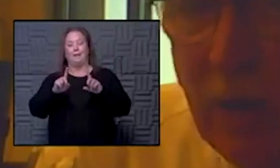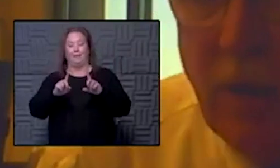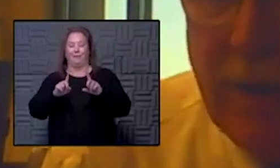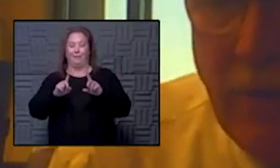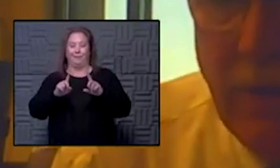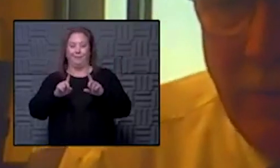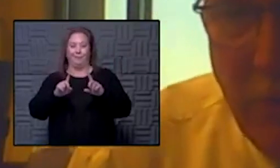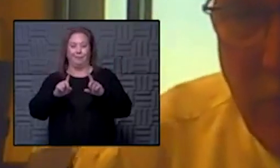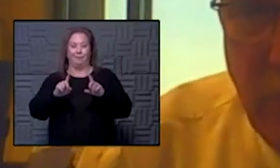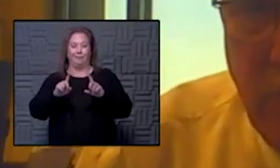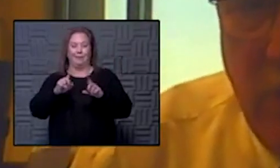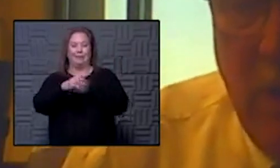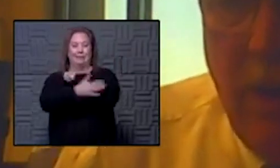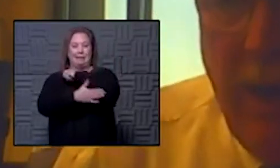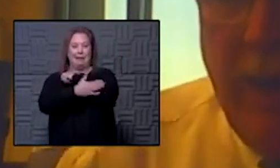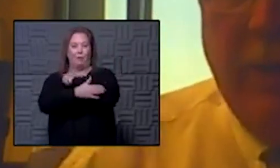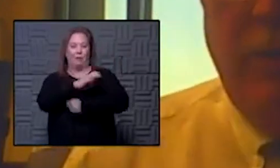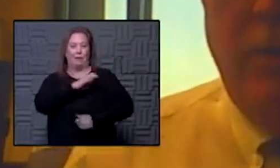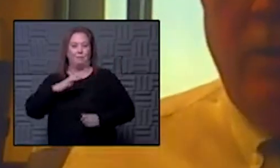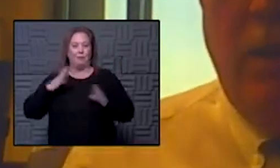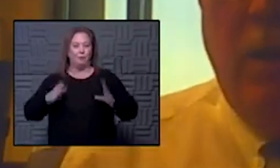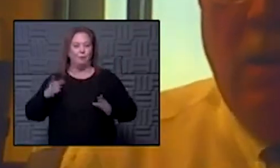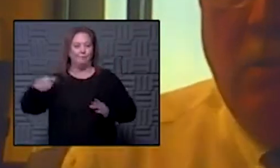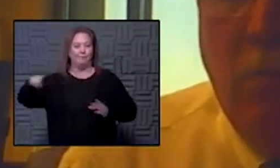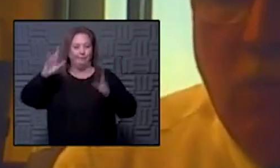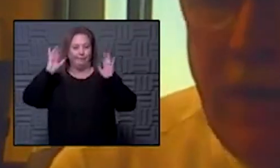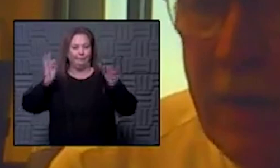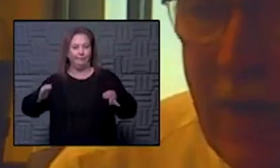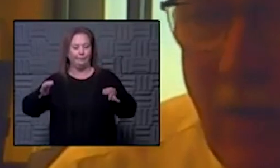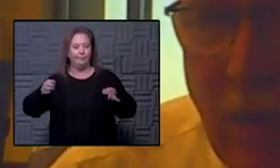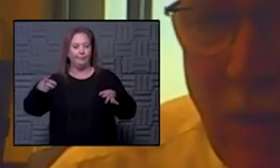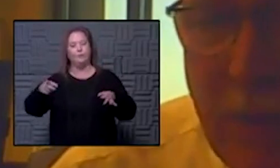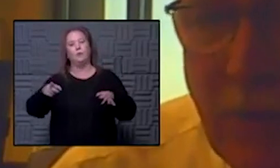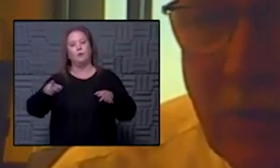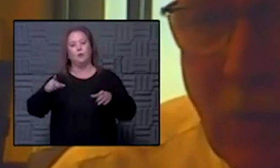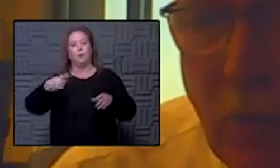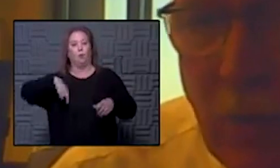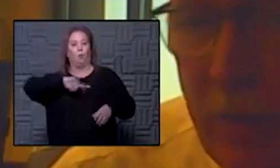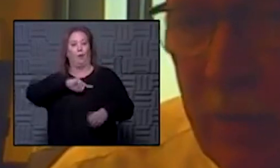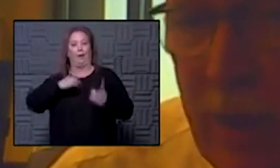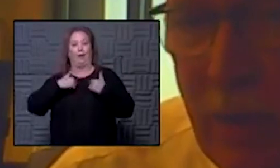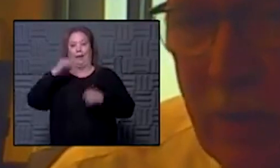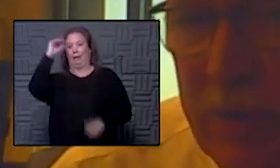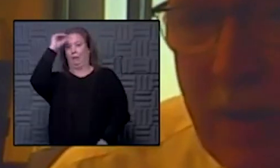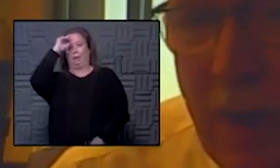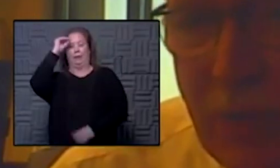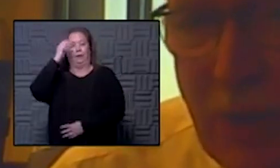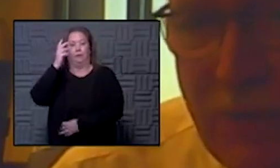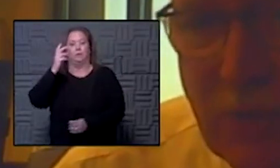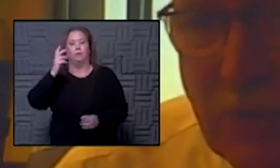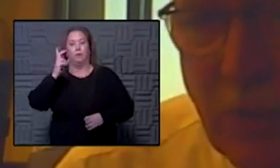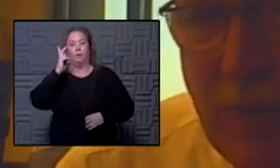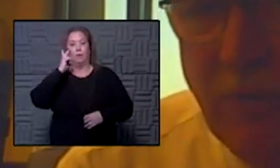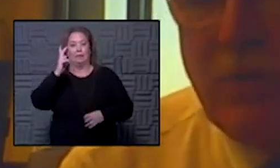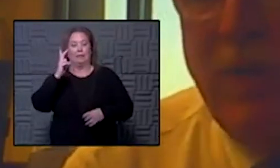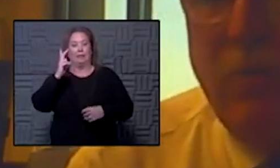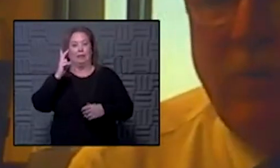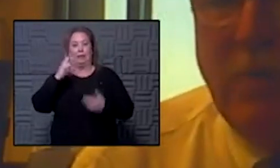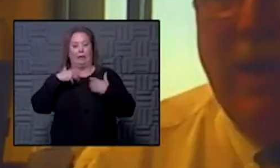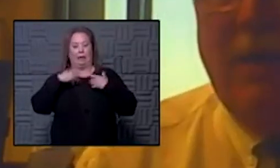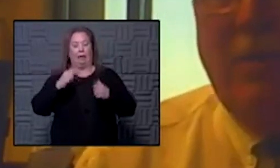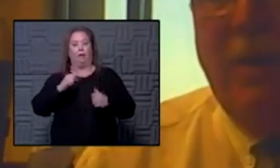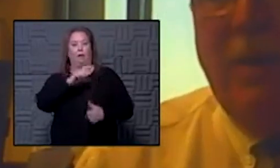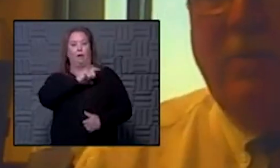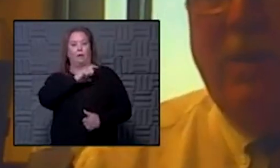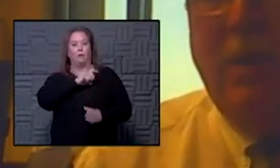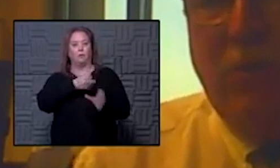prevail are county commissioners and we can have all the opinions in the world and we're seeing health officers around the state